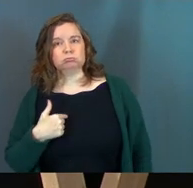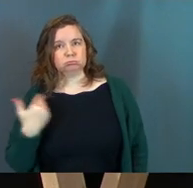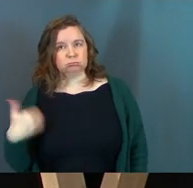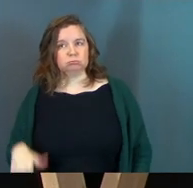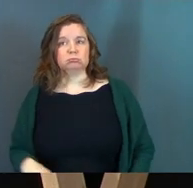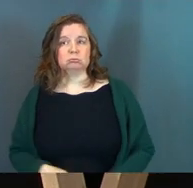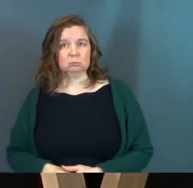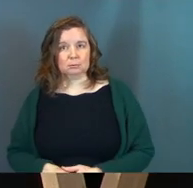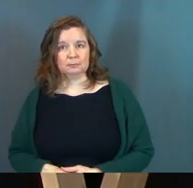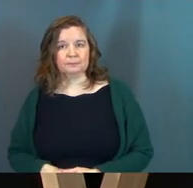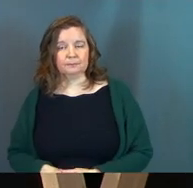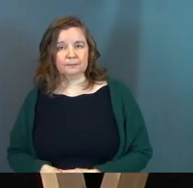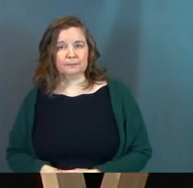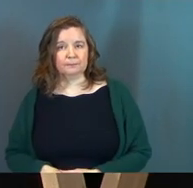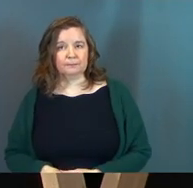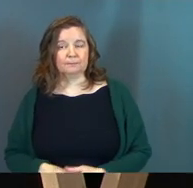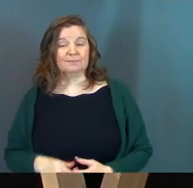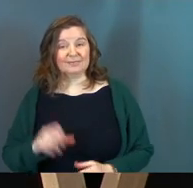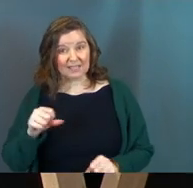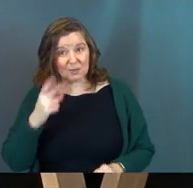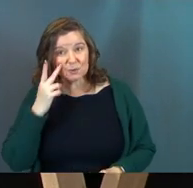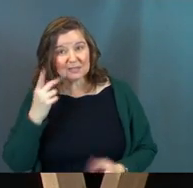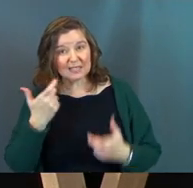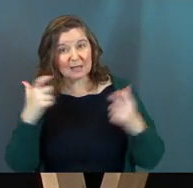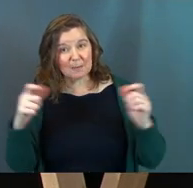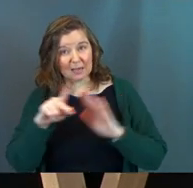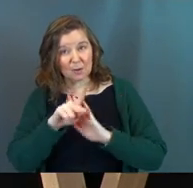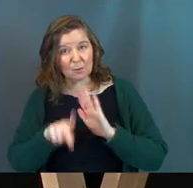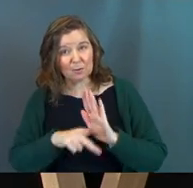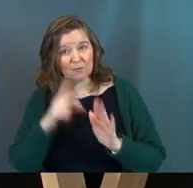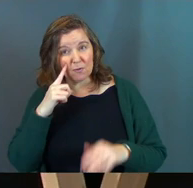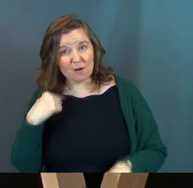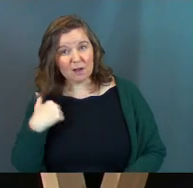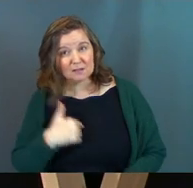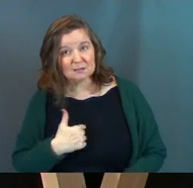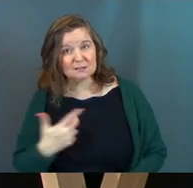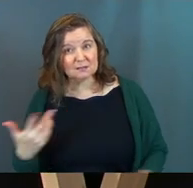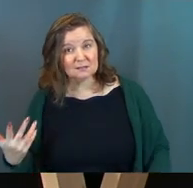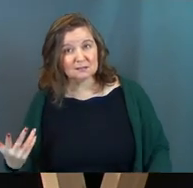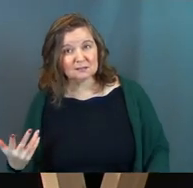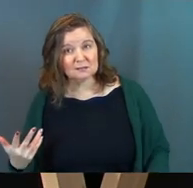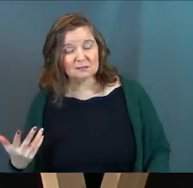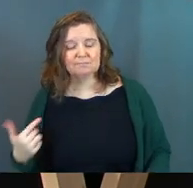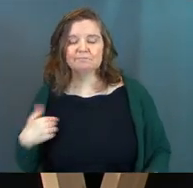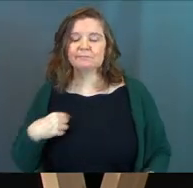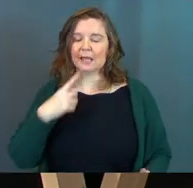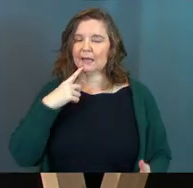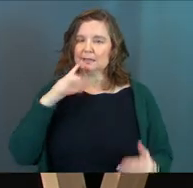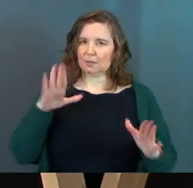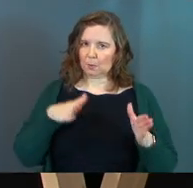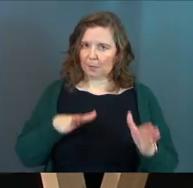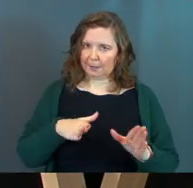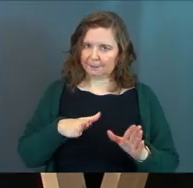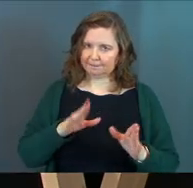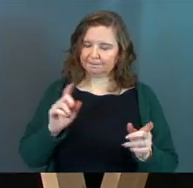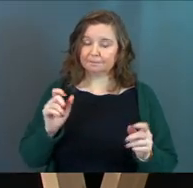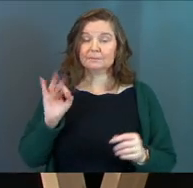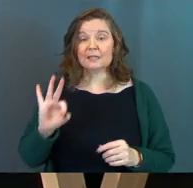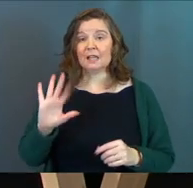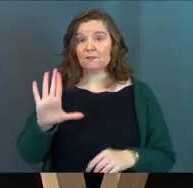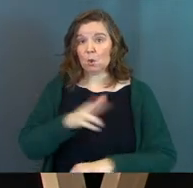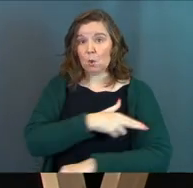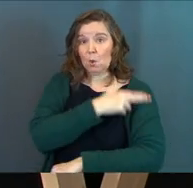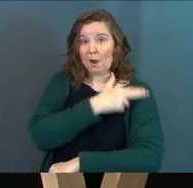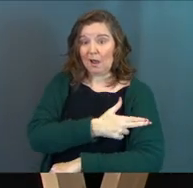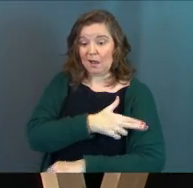Woo! Woo! Woo! a bigger principle though for us. I'd say it this way, if your